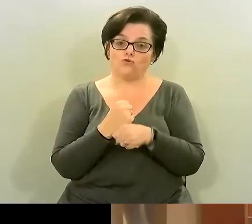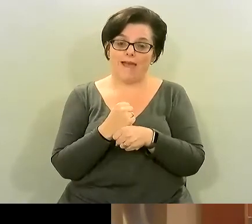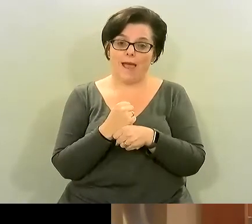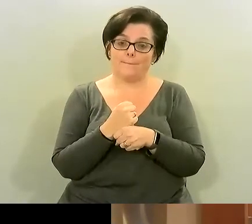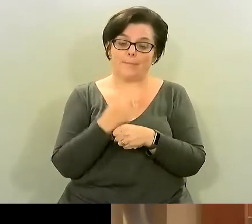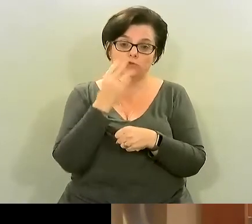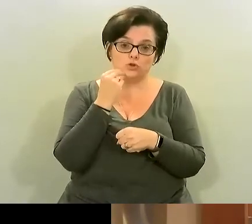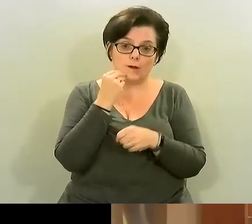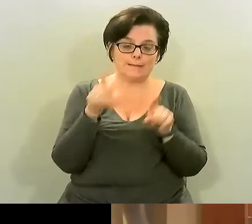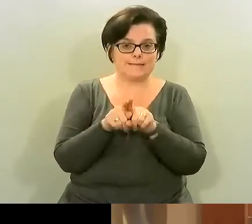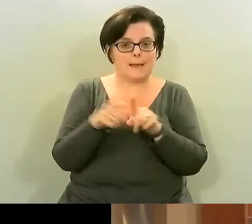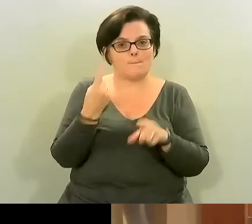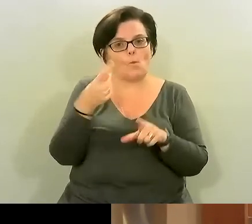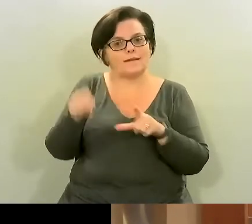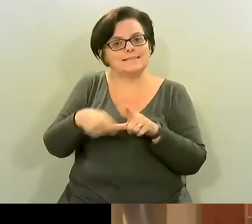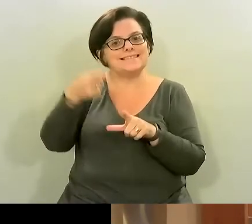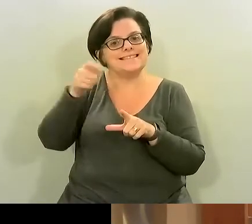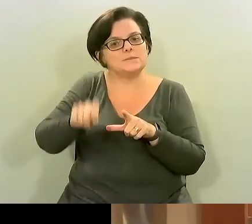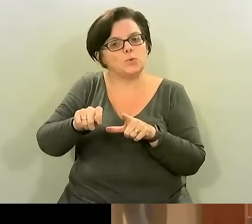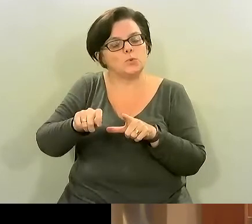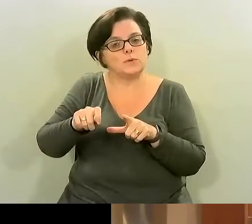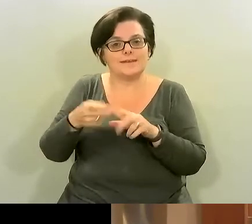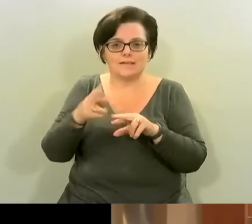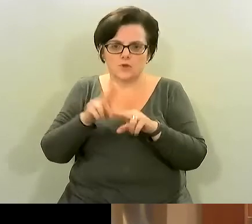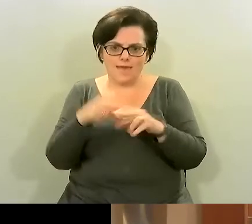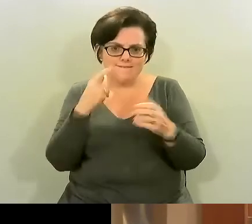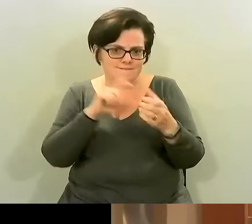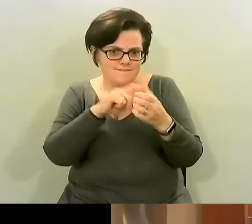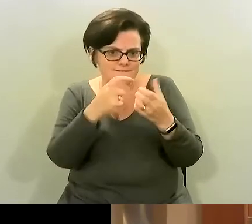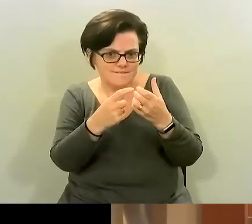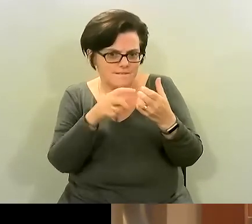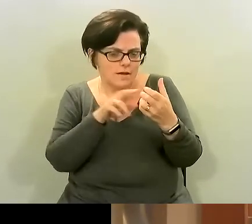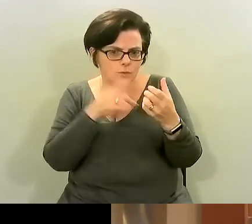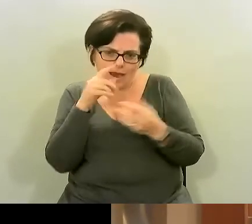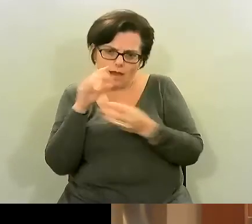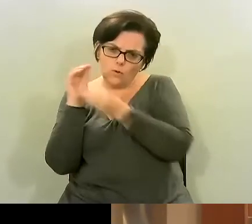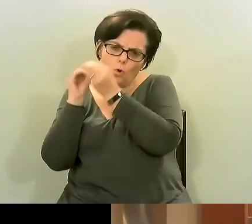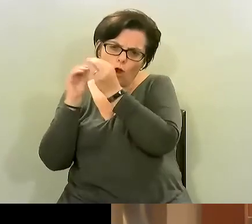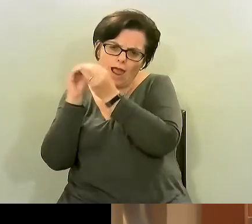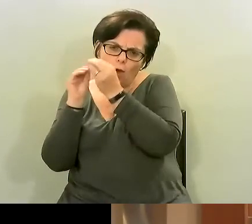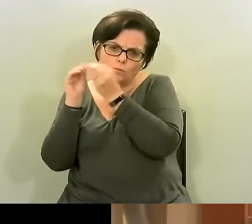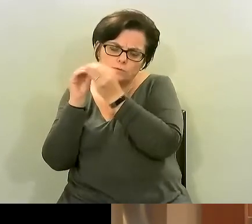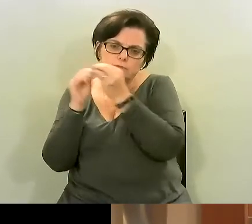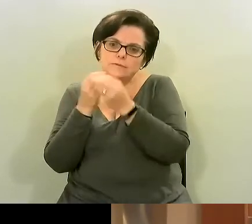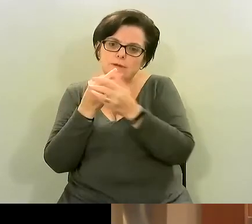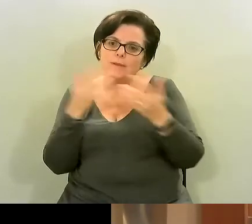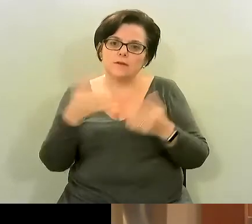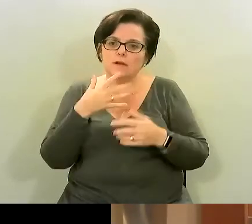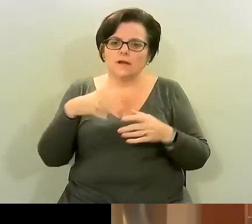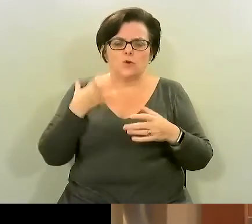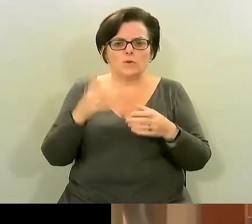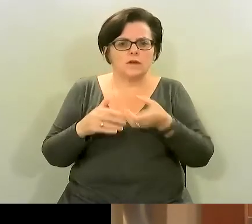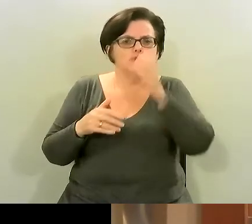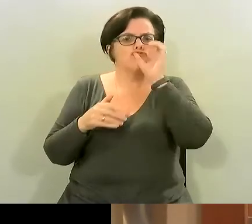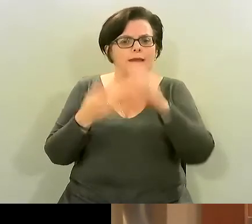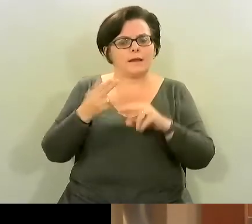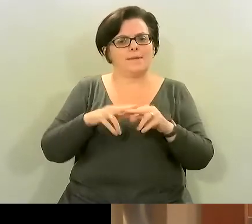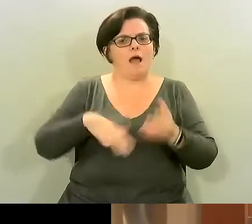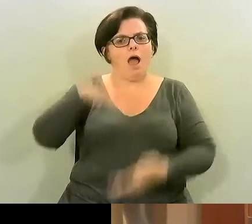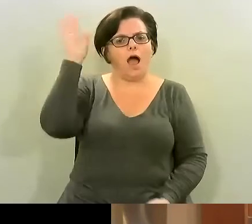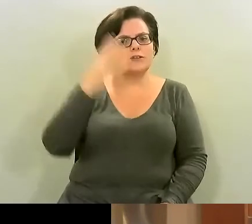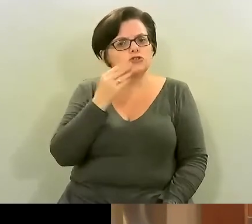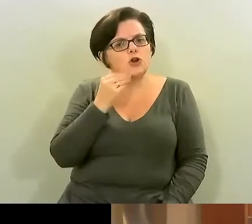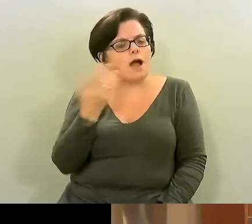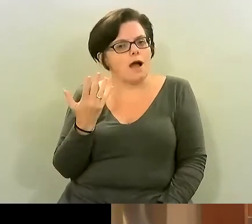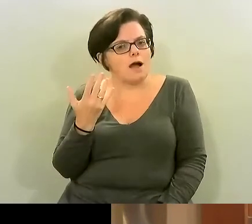and so if you quickly calculate that um you know you just don't want to be taking in a ton of sugar because that kind of makes it more like a